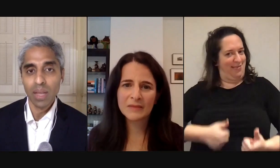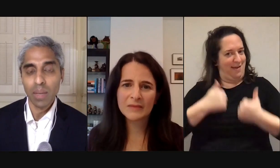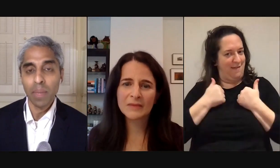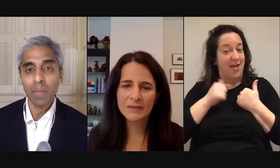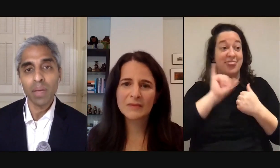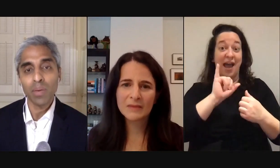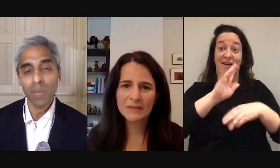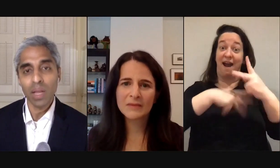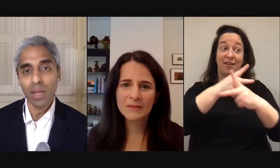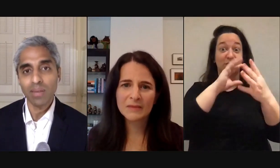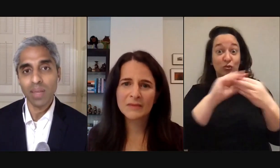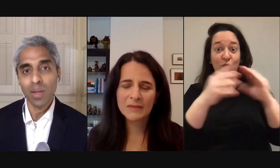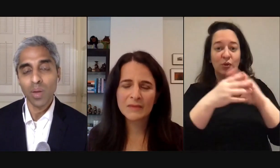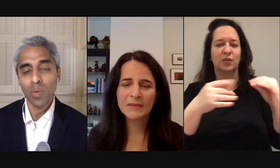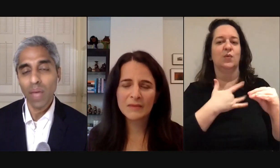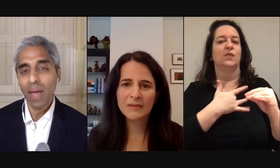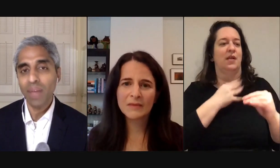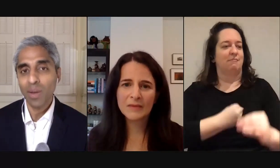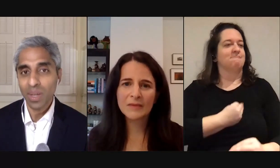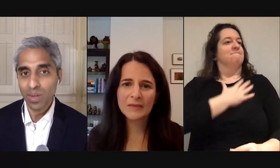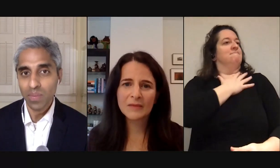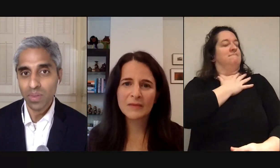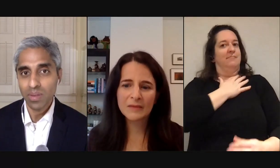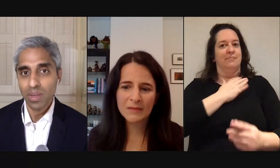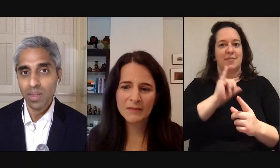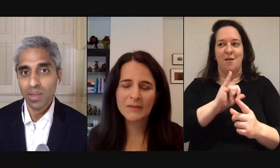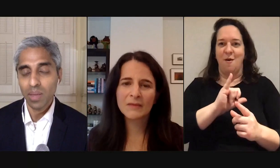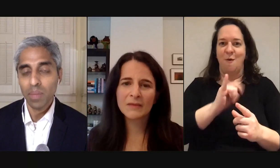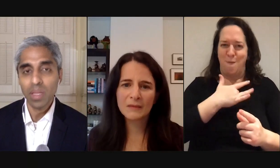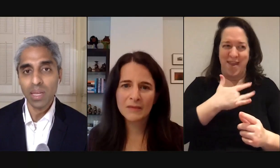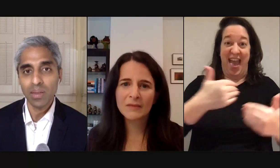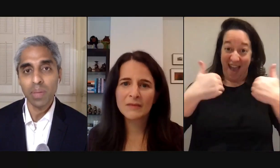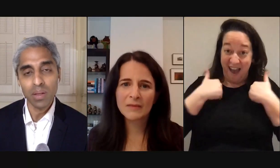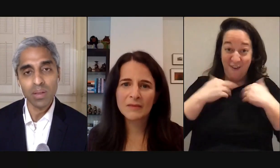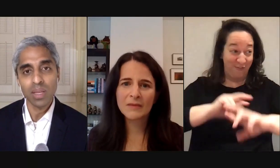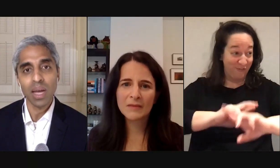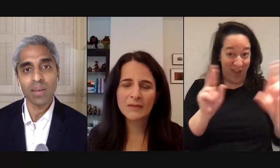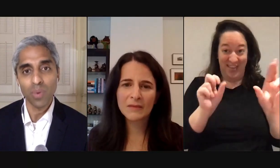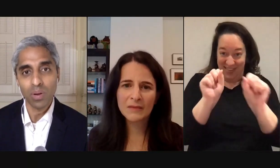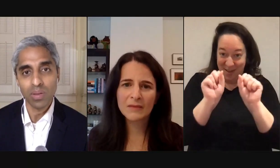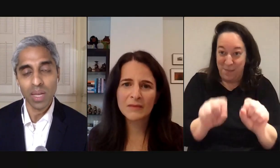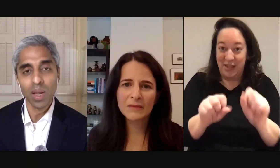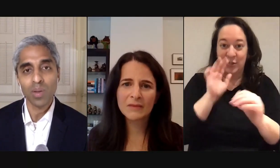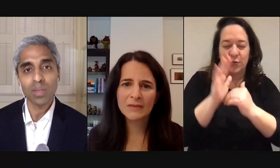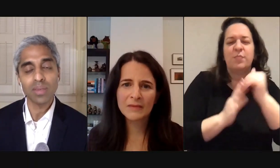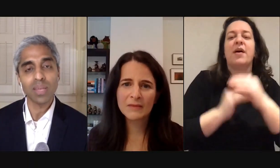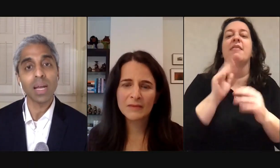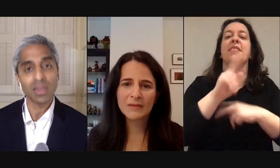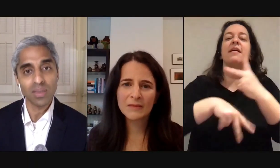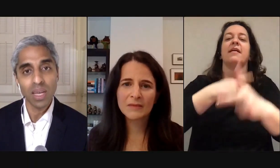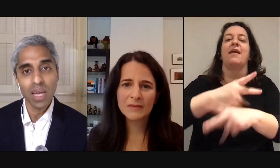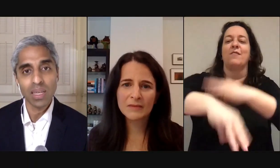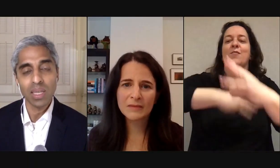that made me realize that we have at our fingertips the ability to build the kind of world that can not only